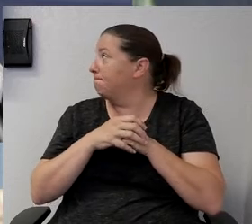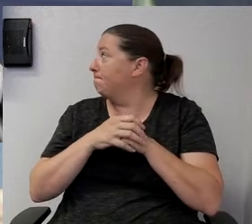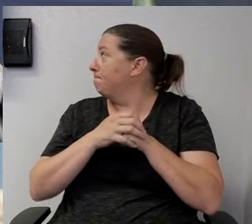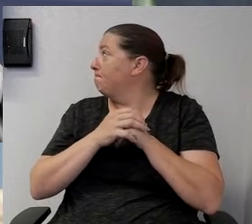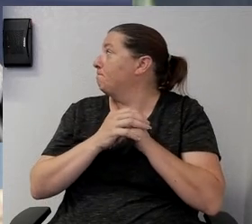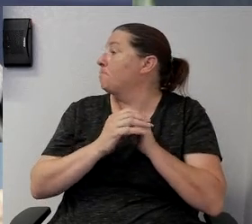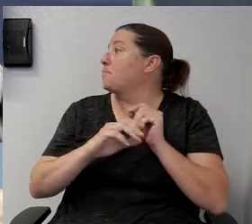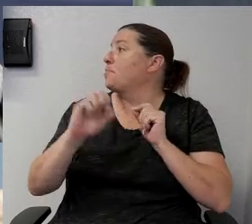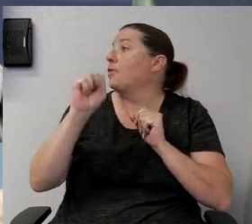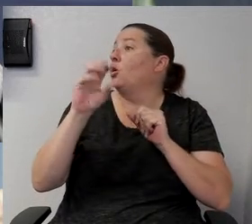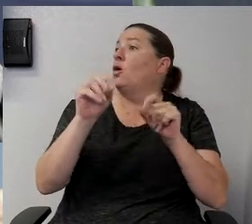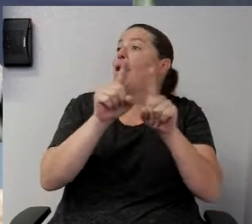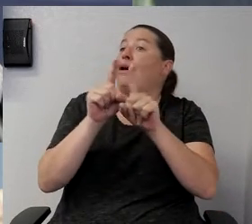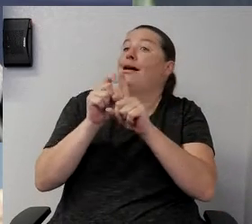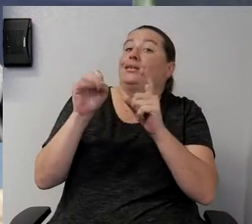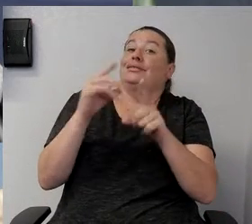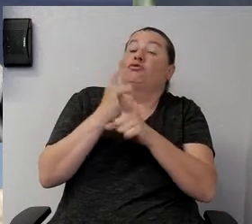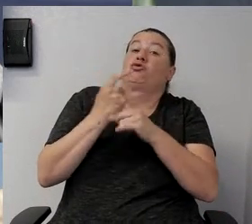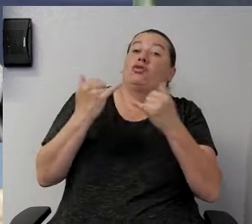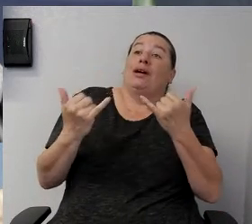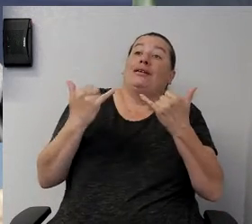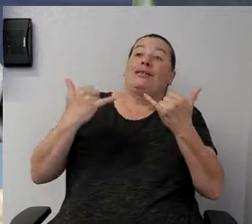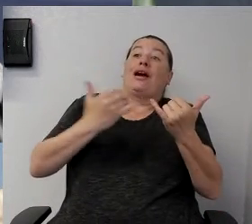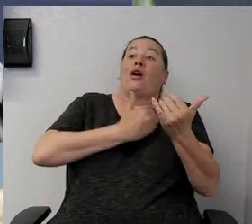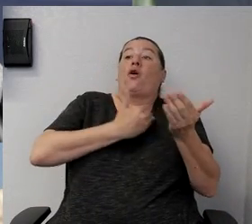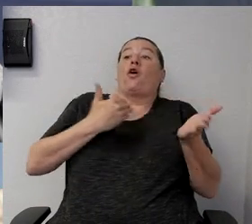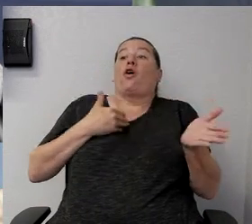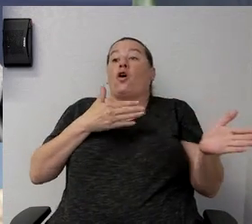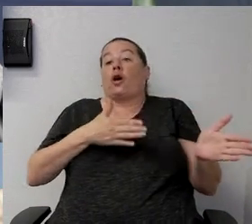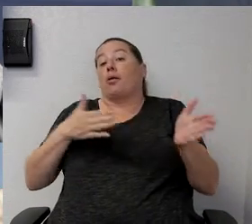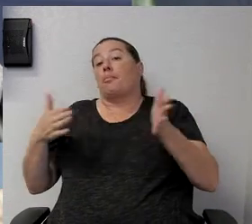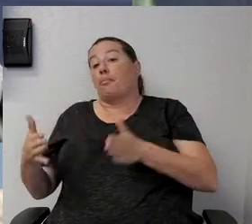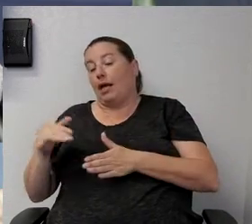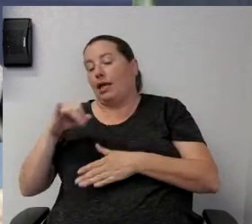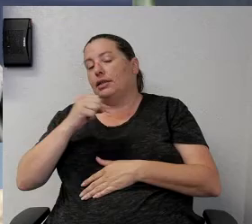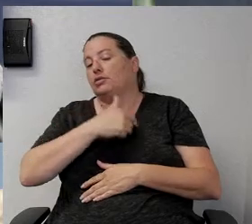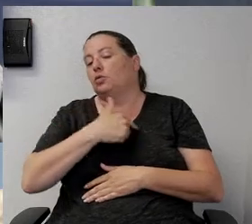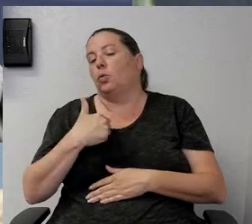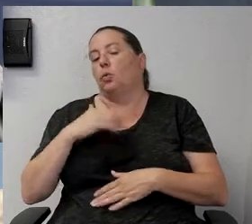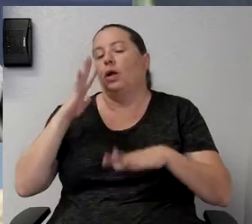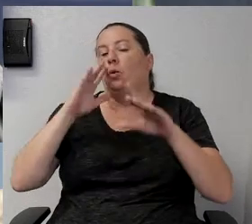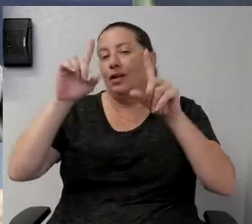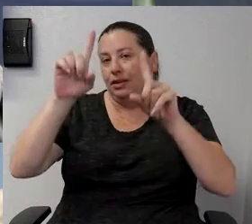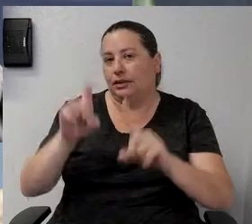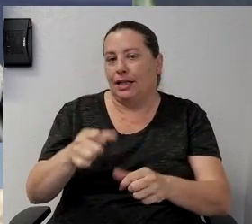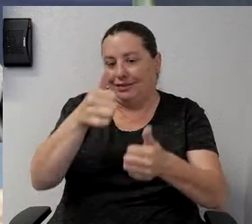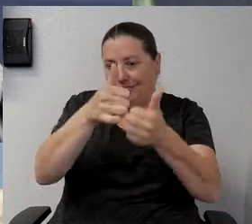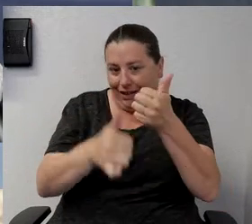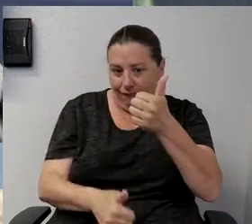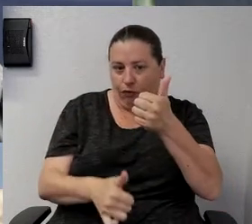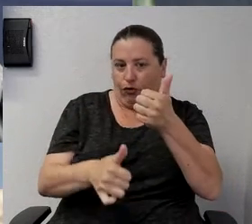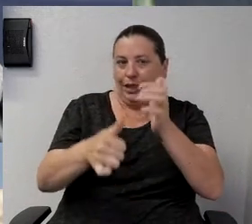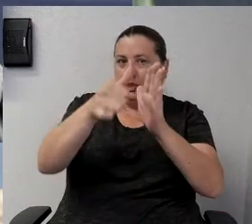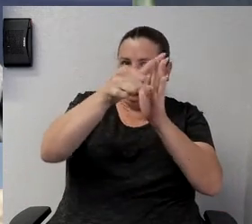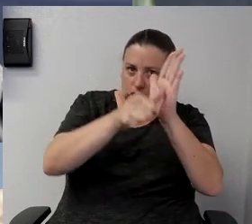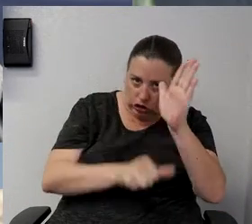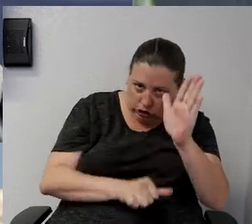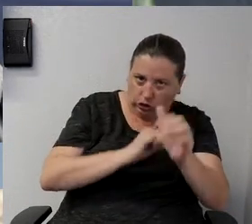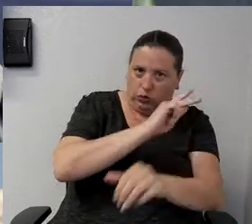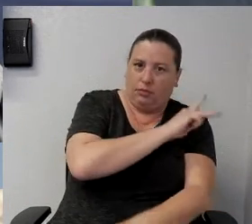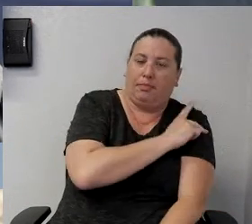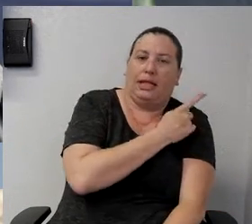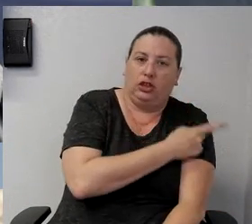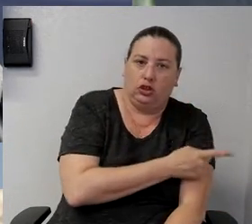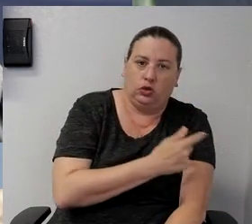our plan is we will test every single one of those surgical patients and we'll do it